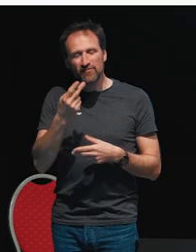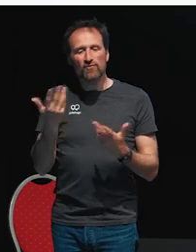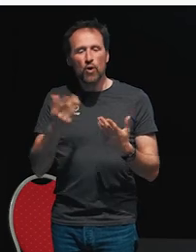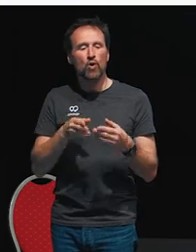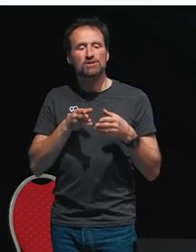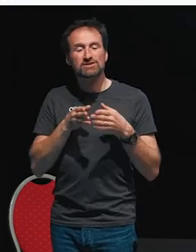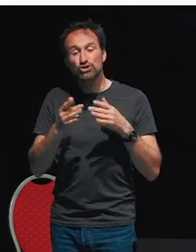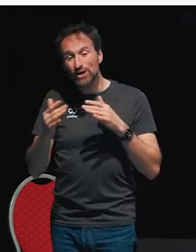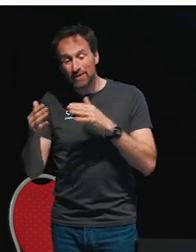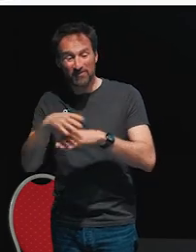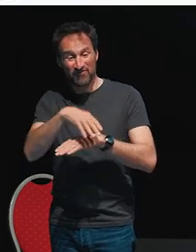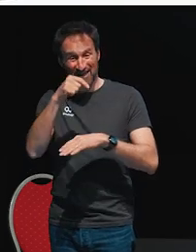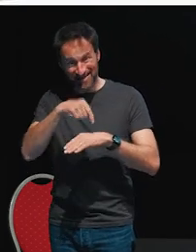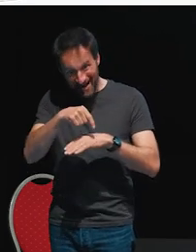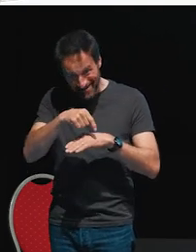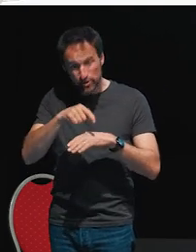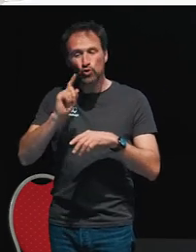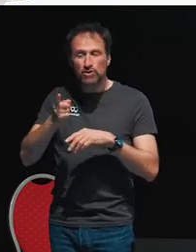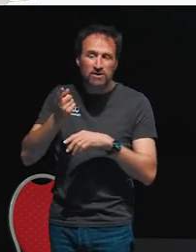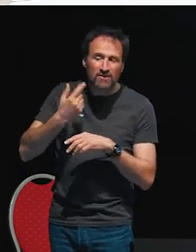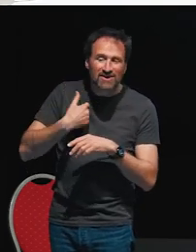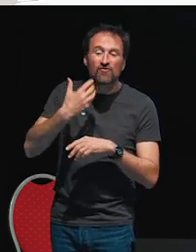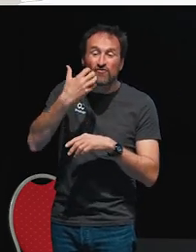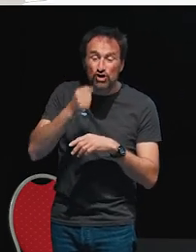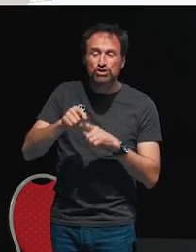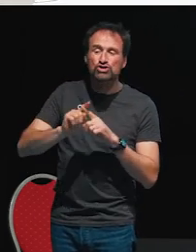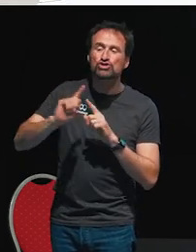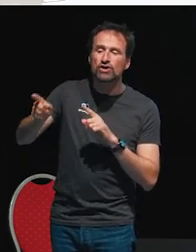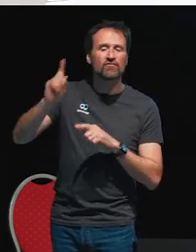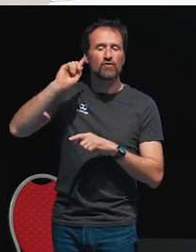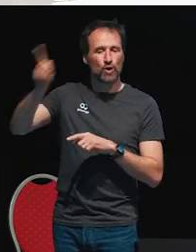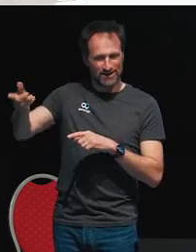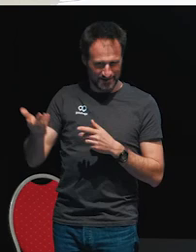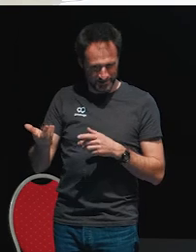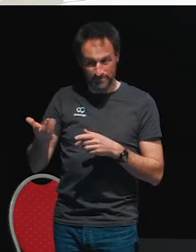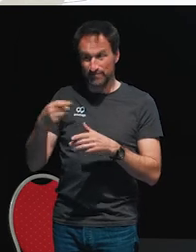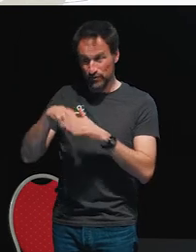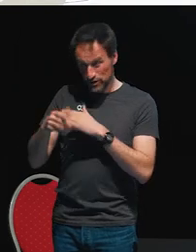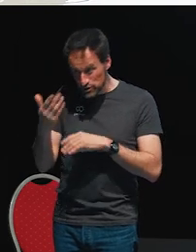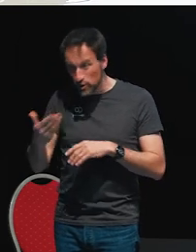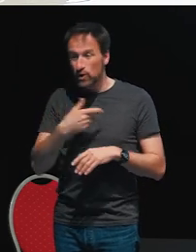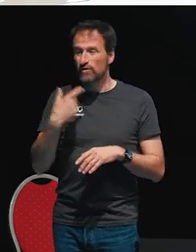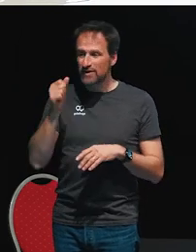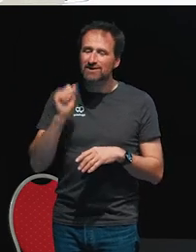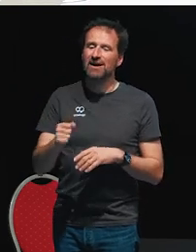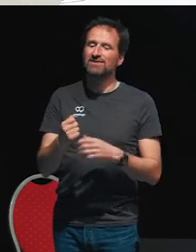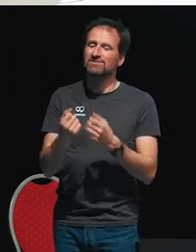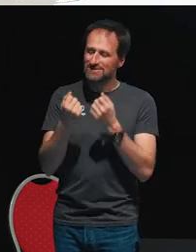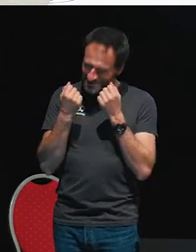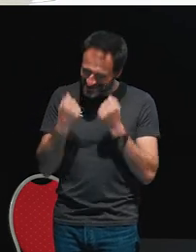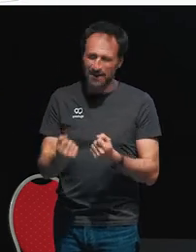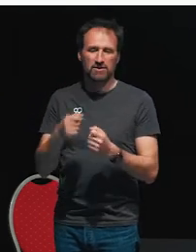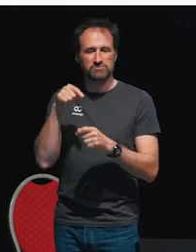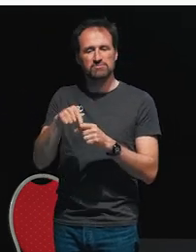and we're seeing where we want them to go. And from that we can infer the type of transformations we want to do to them.